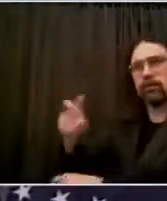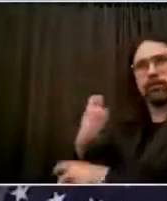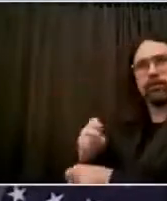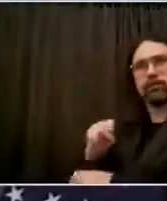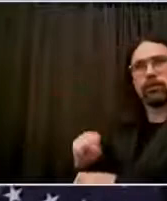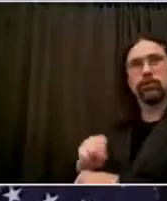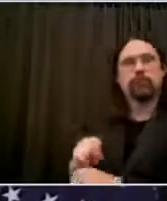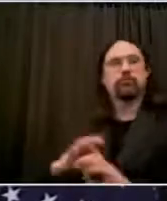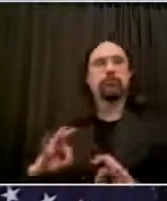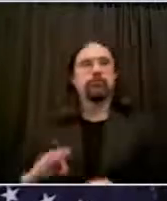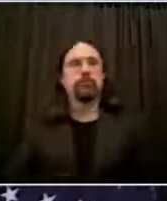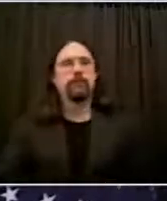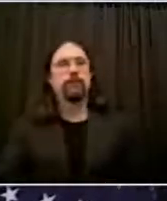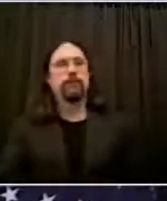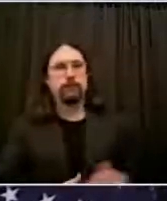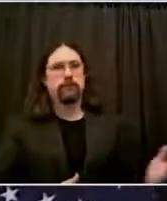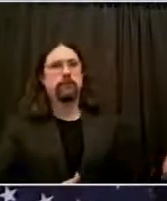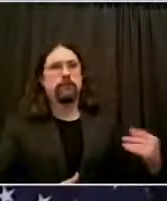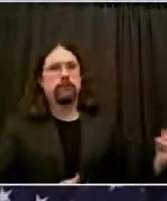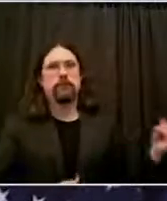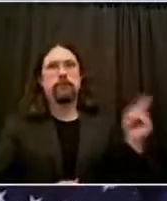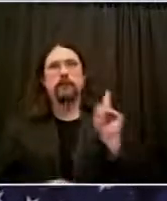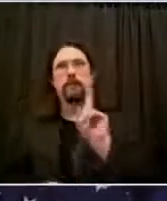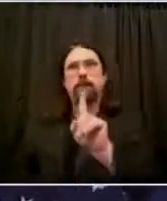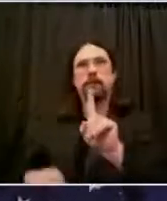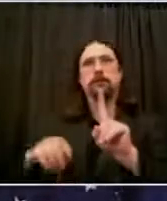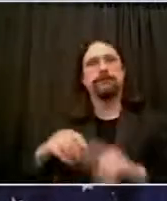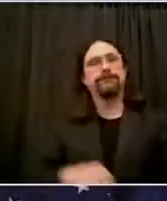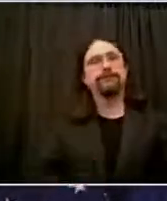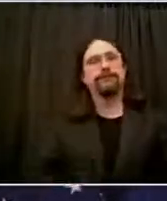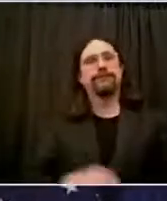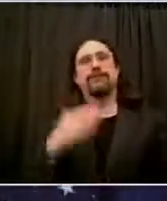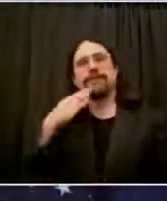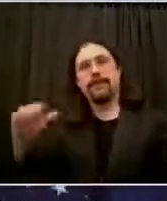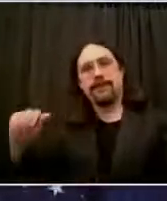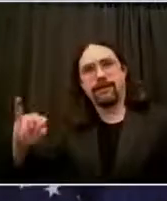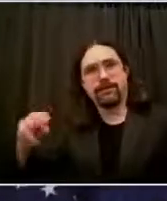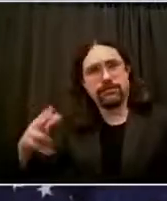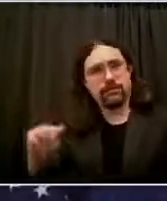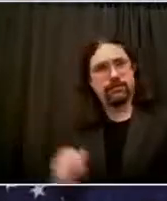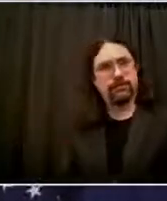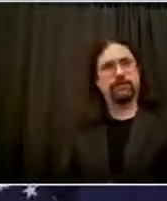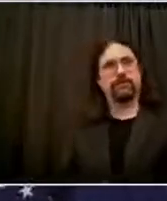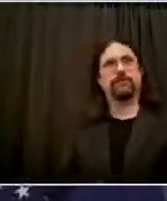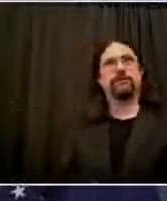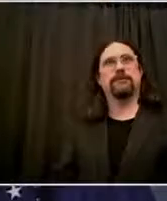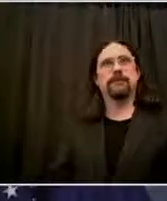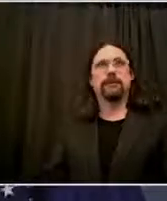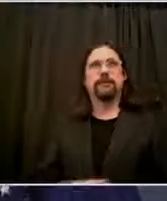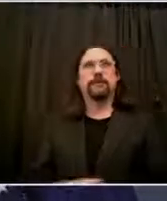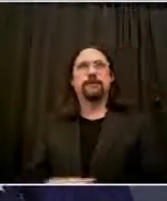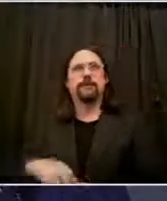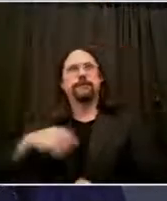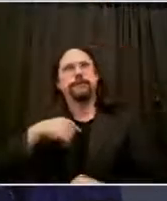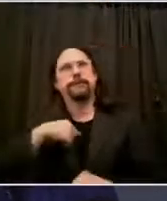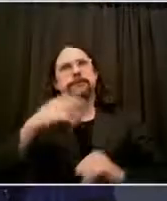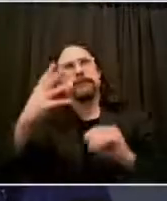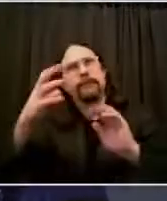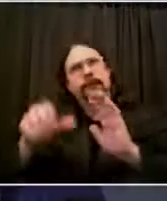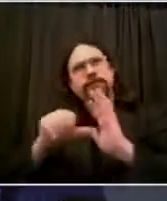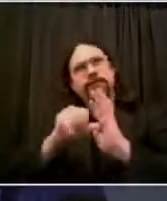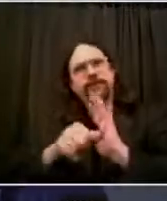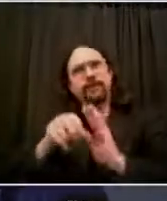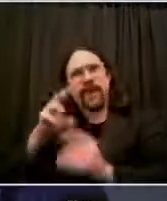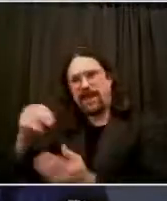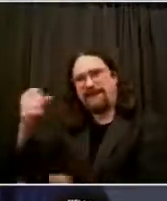Thank you, Ayesha. And I want to just amend the point about the crisis management system and Cure Violence,